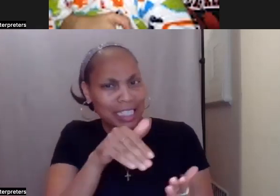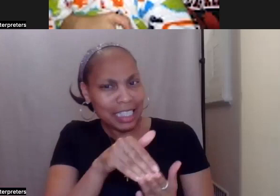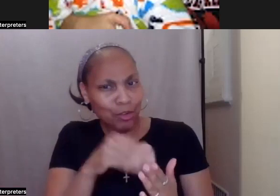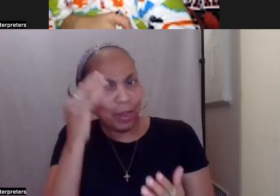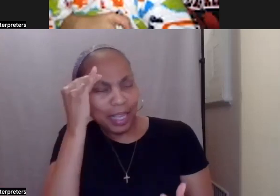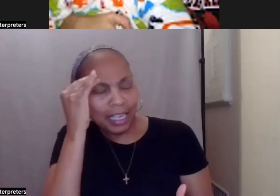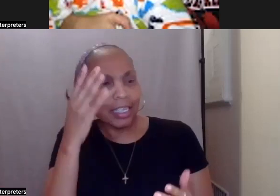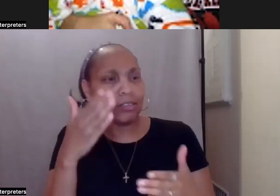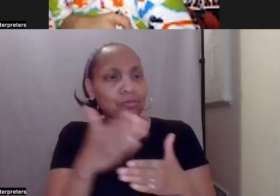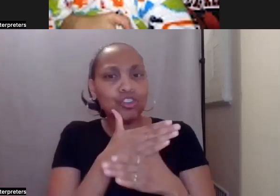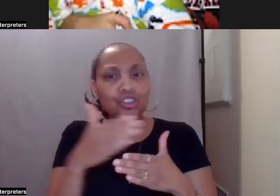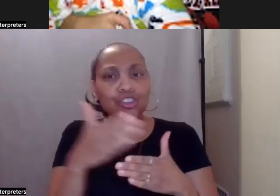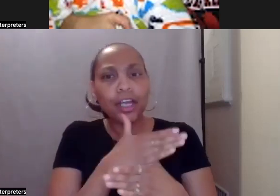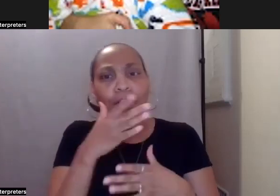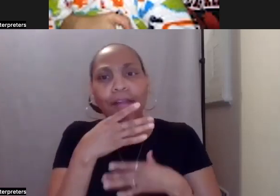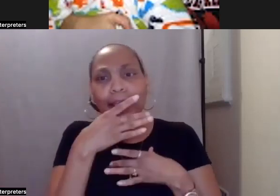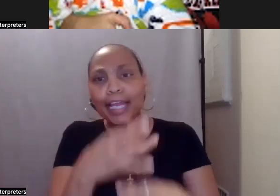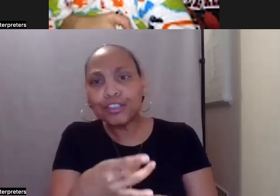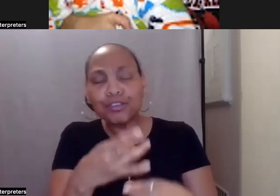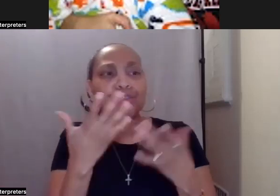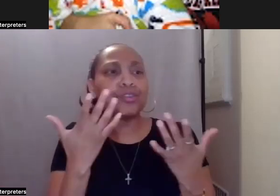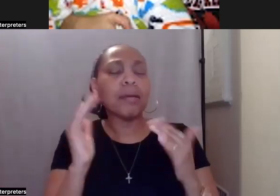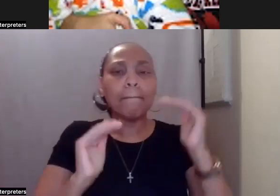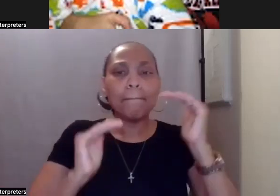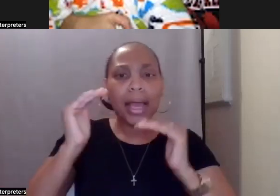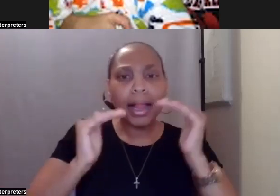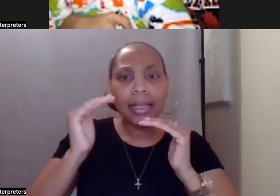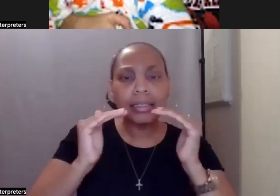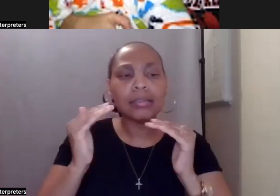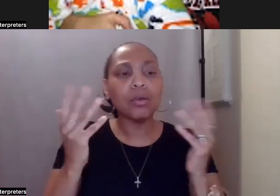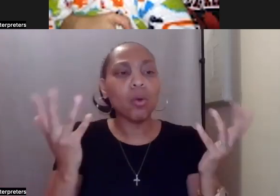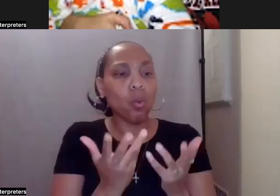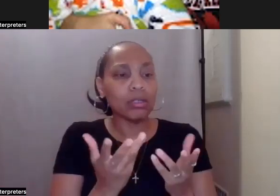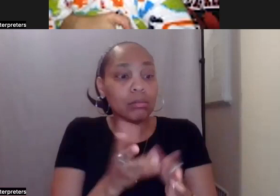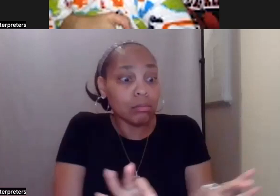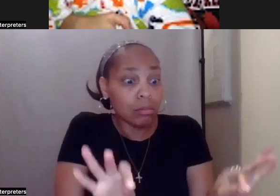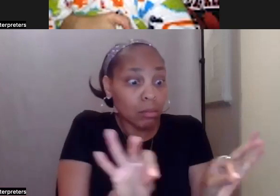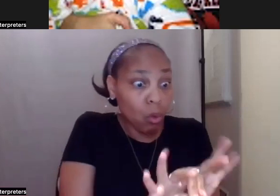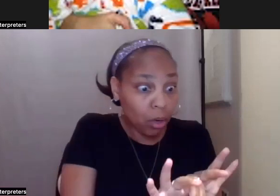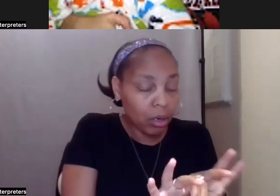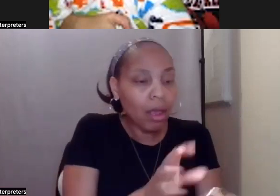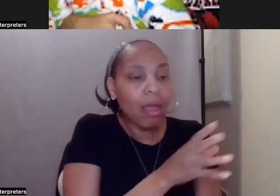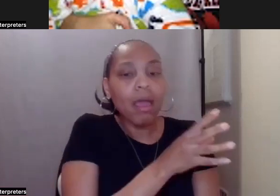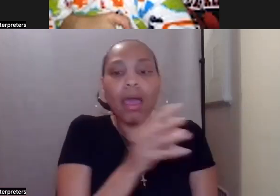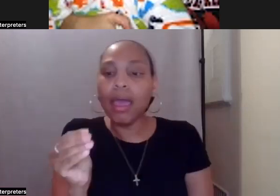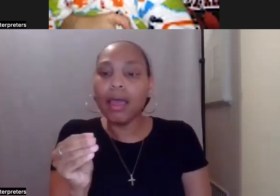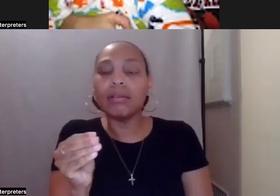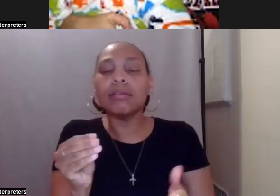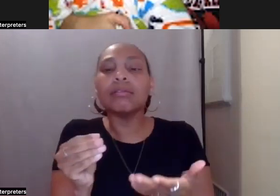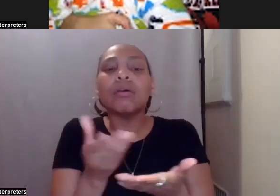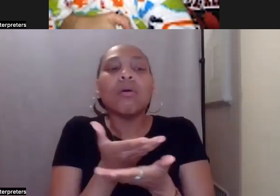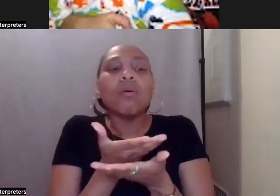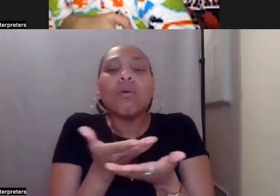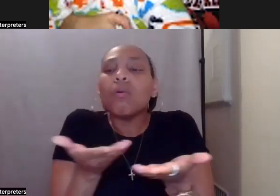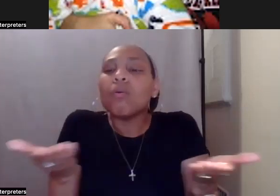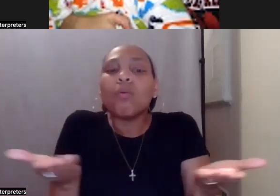interests, making that balance between what's important and what's